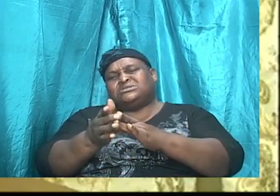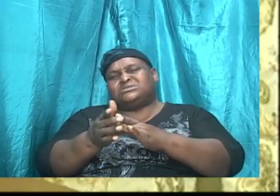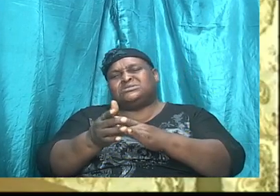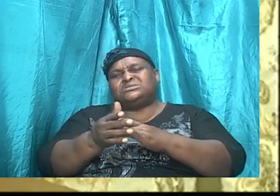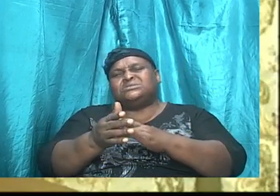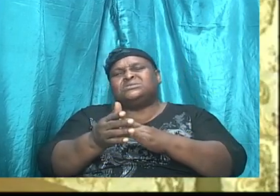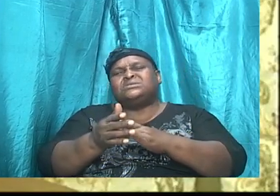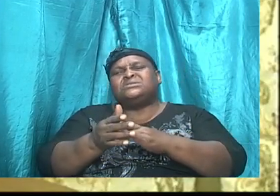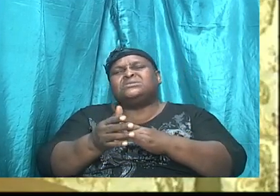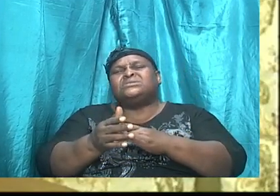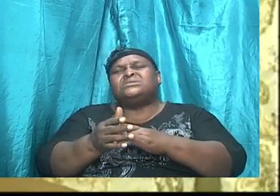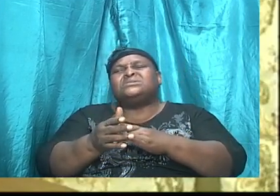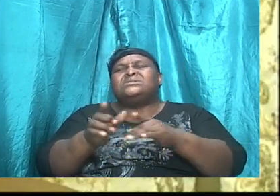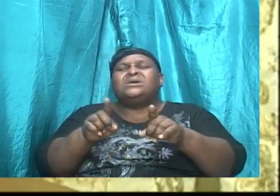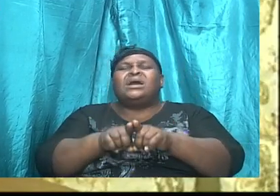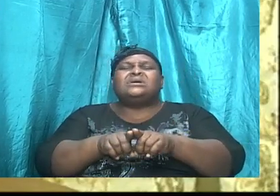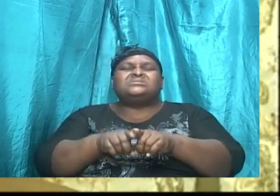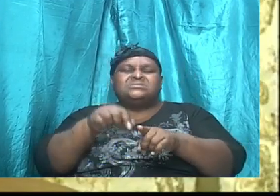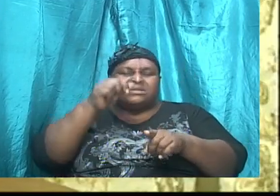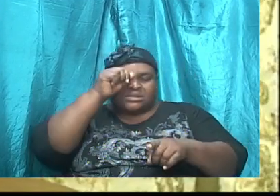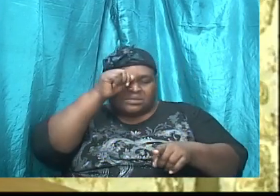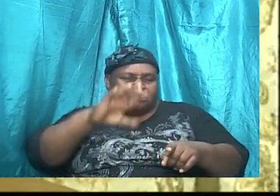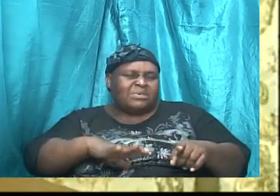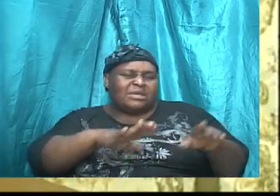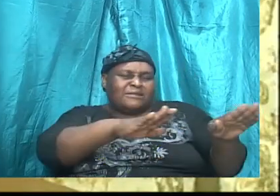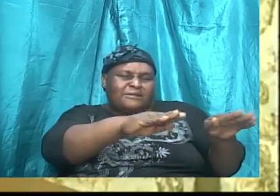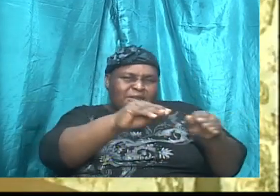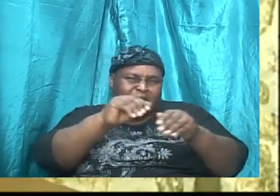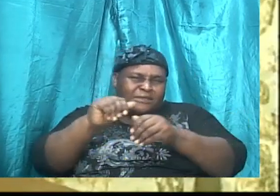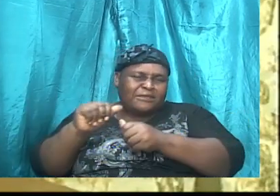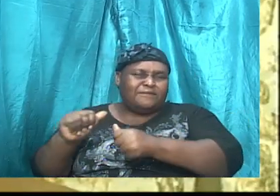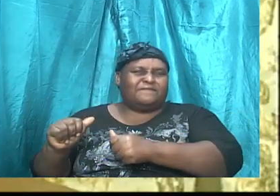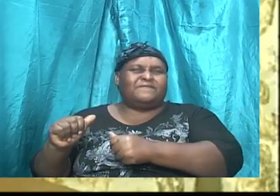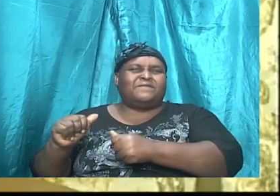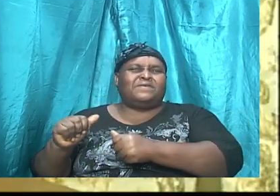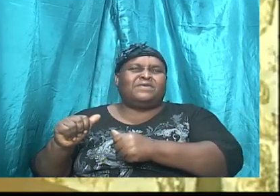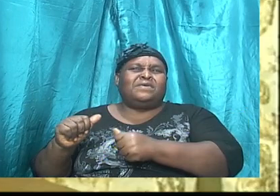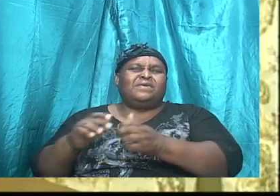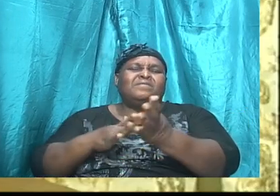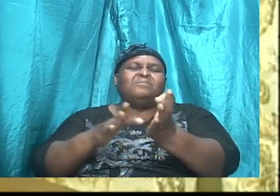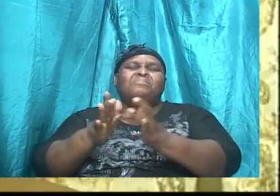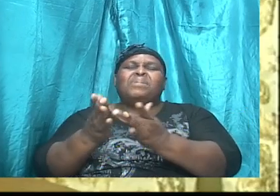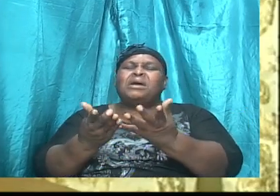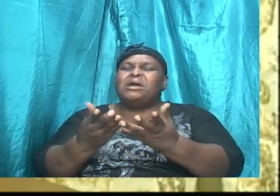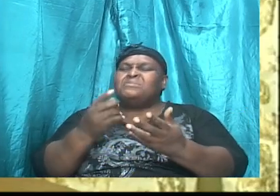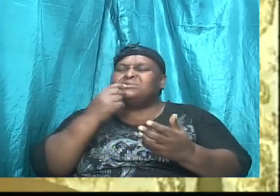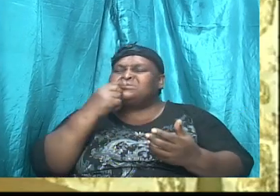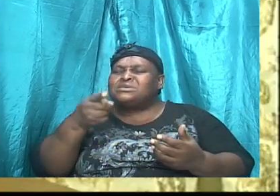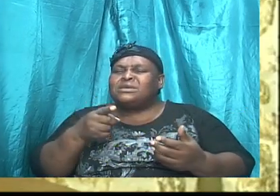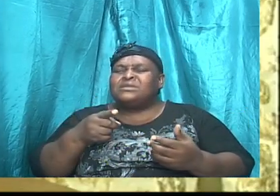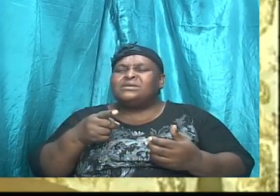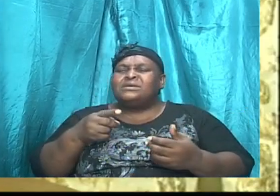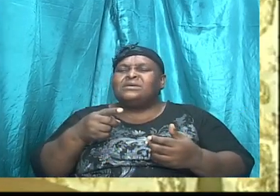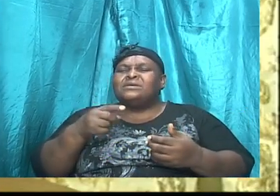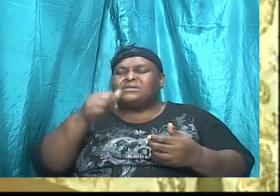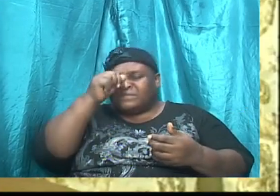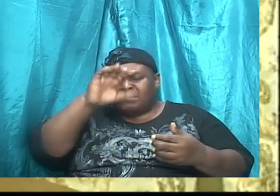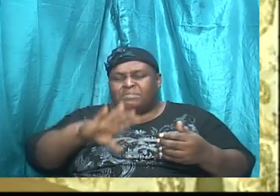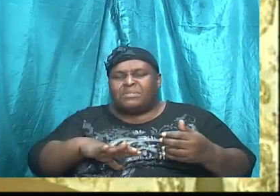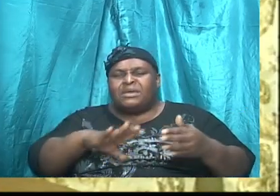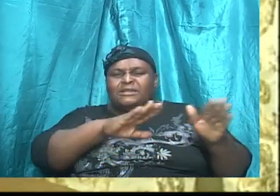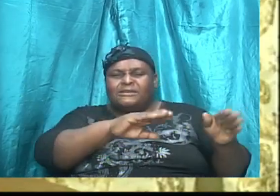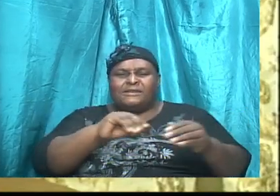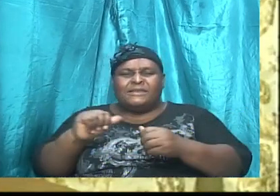you know, but as he left, or when he left there, the Bible said that he left there and he was sad